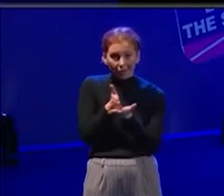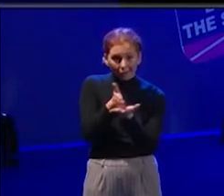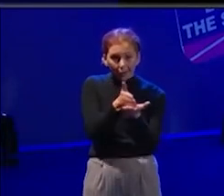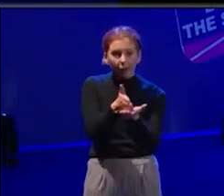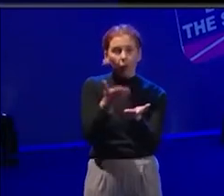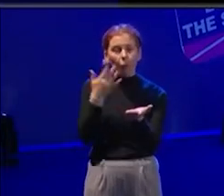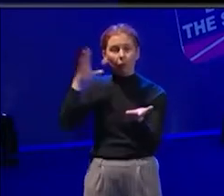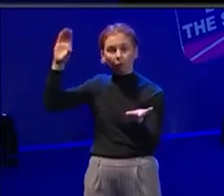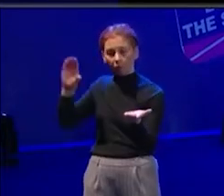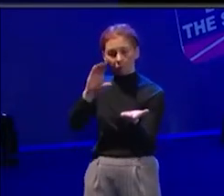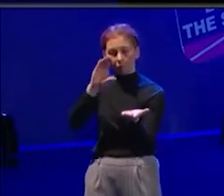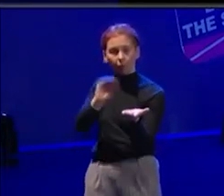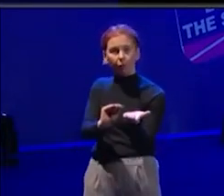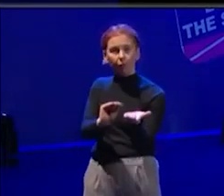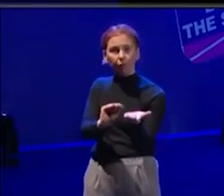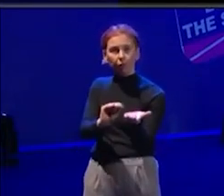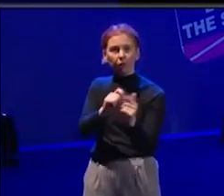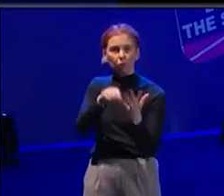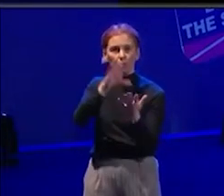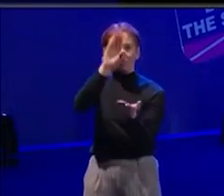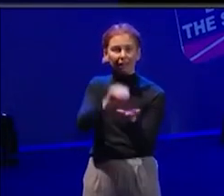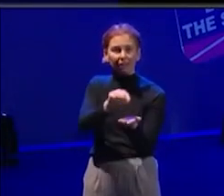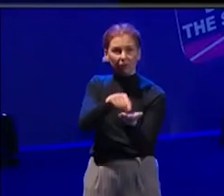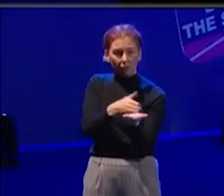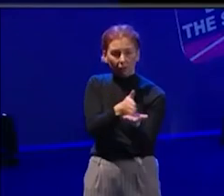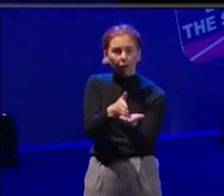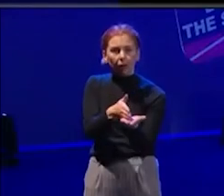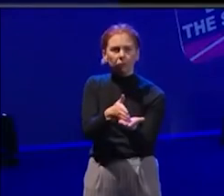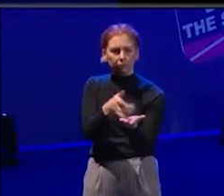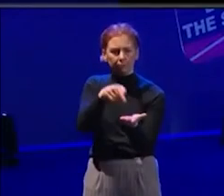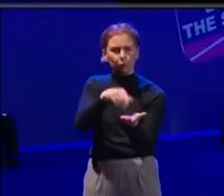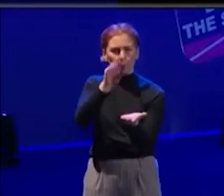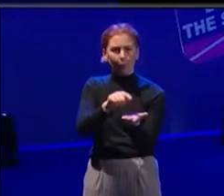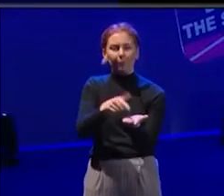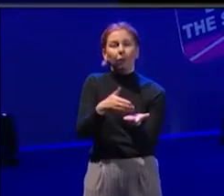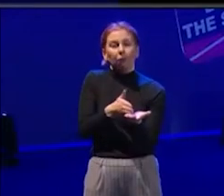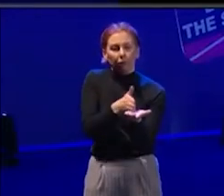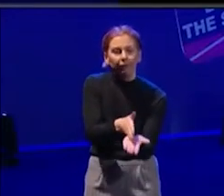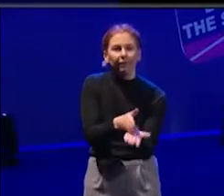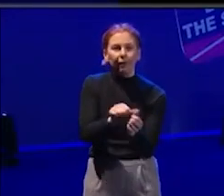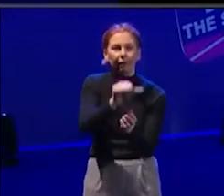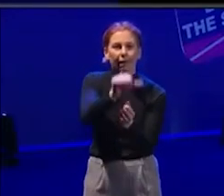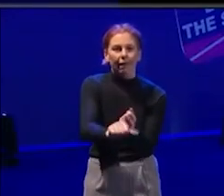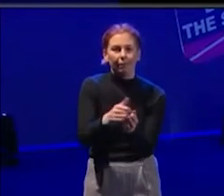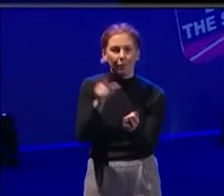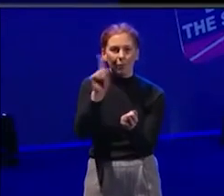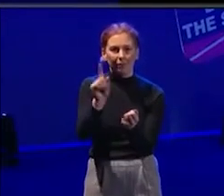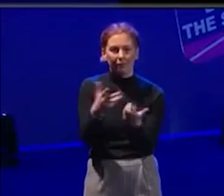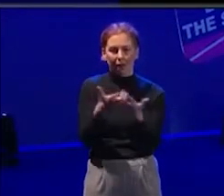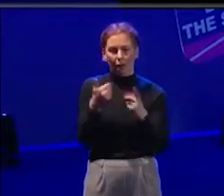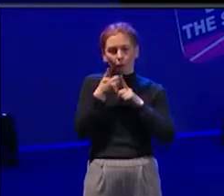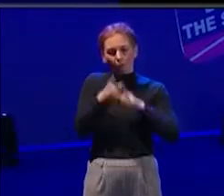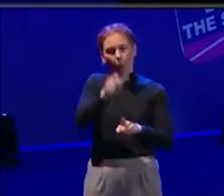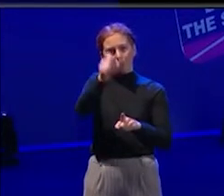about, right, how do we support that young person onto their next step? Um, we have a lot of, um, we've got kind of like a structure